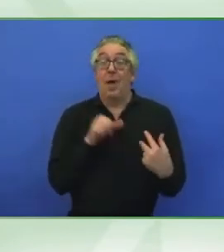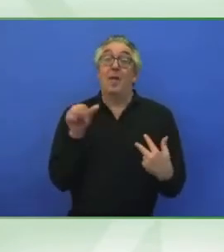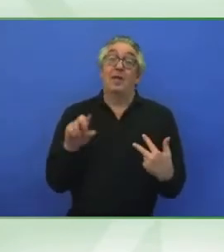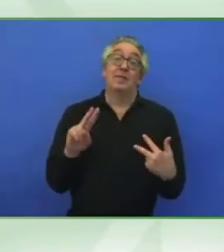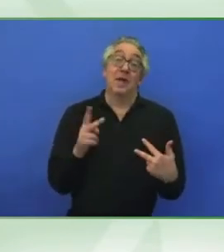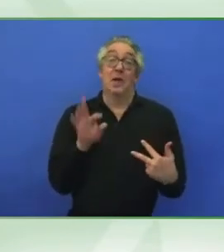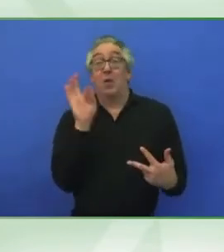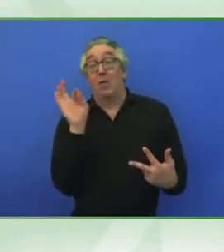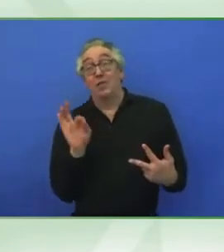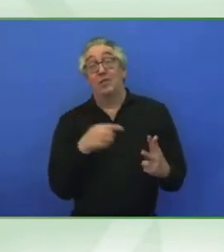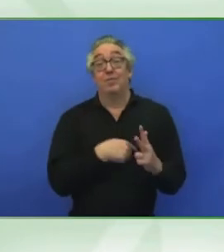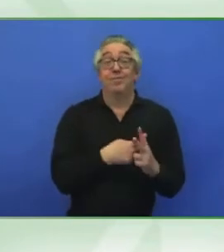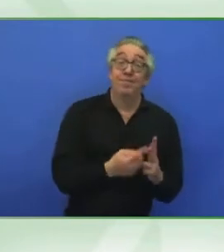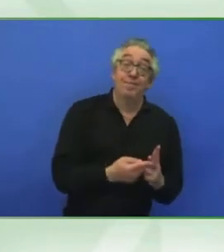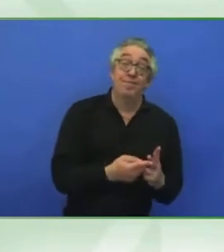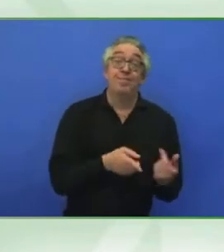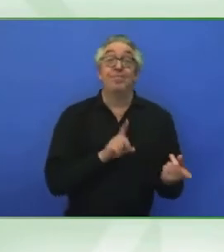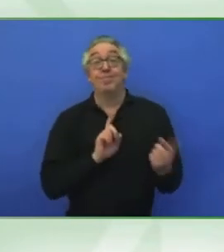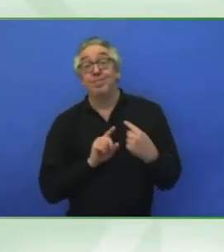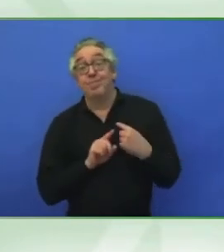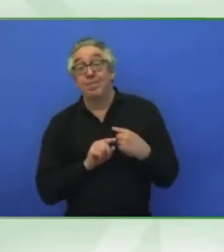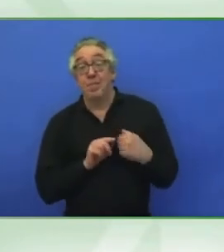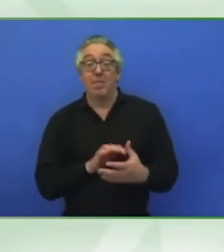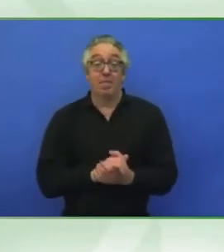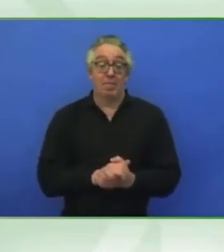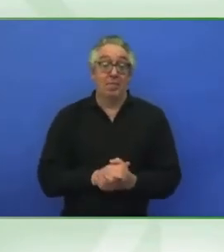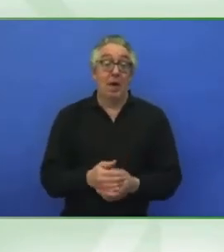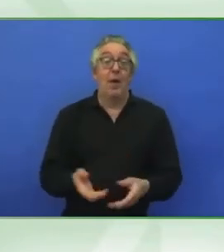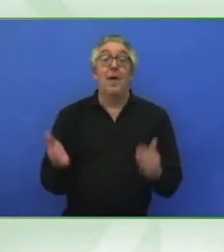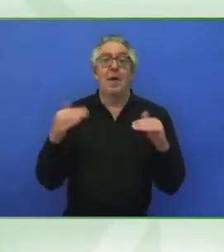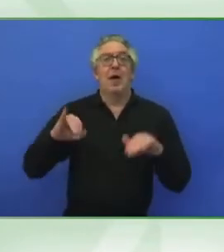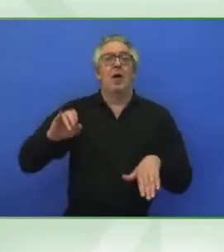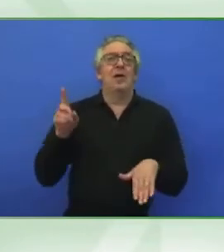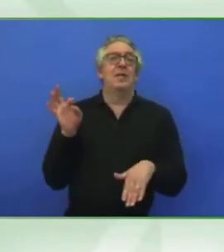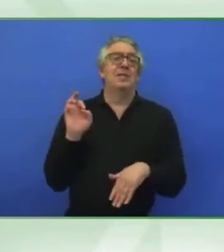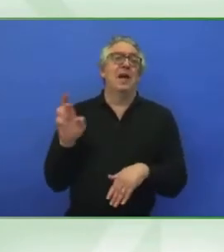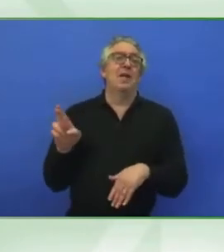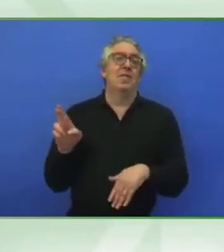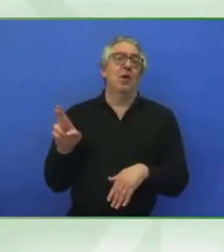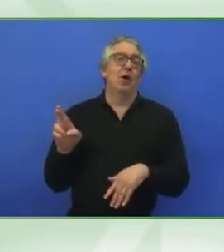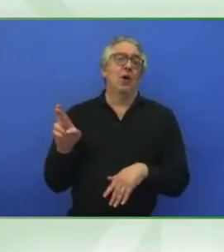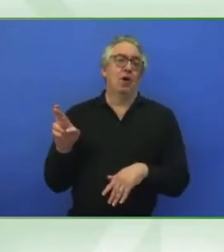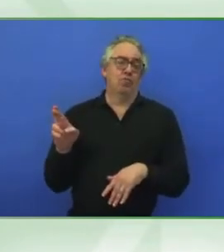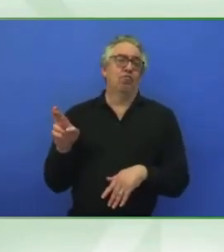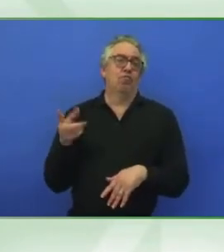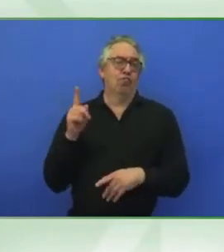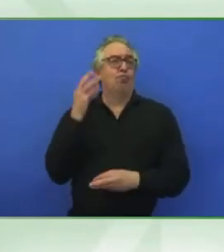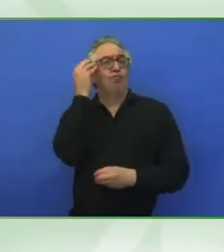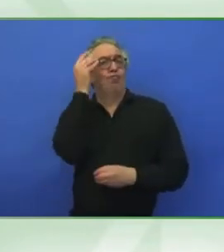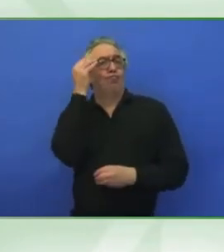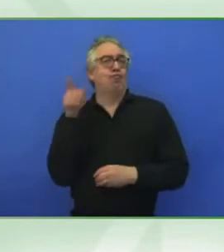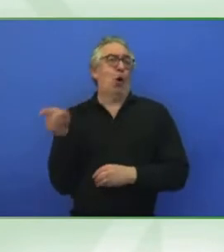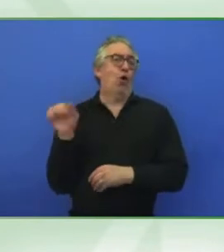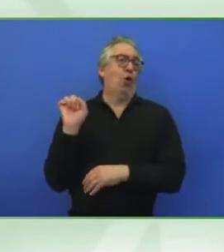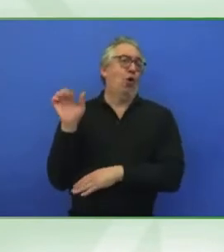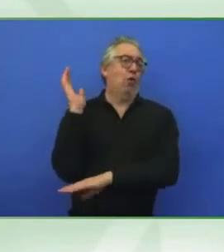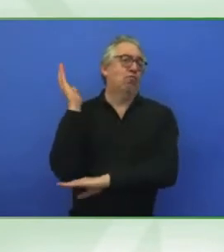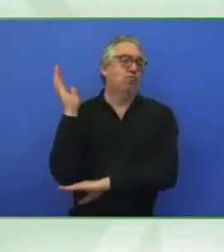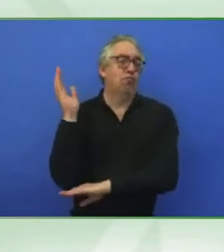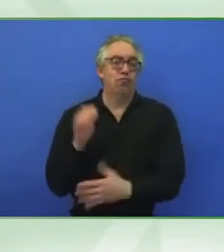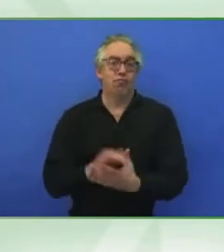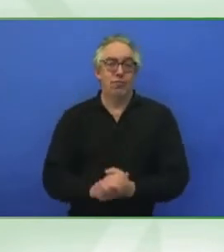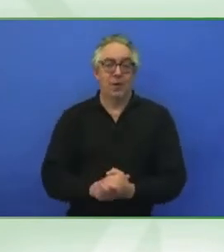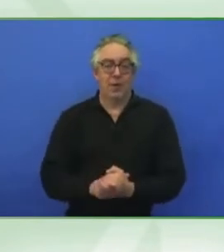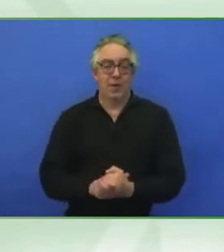field of disability advocacy. Our first question, Shani, if you could respond please. With respect to the